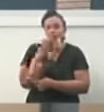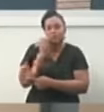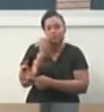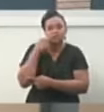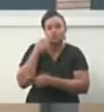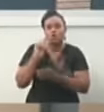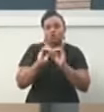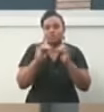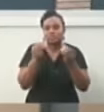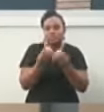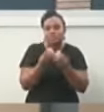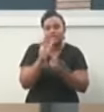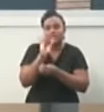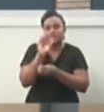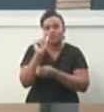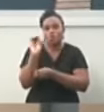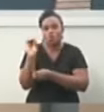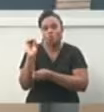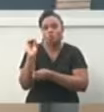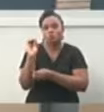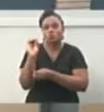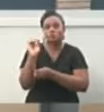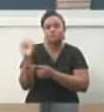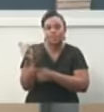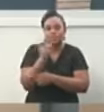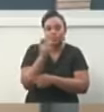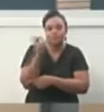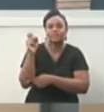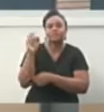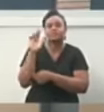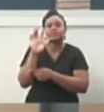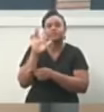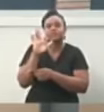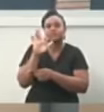who is celebrating its 75th anniversary.